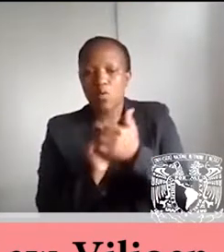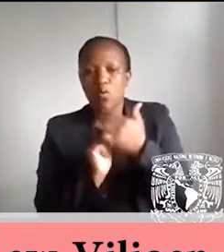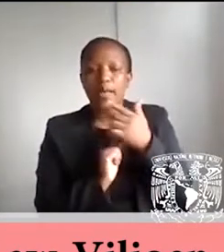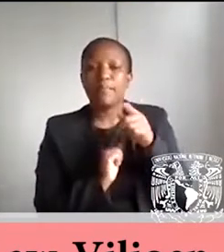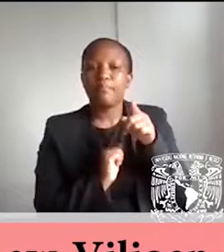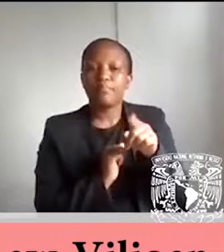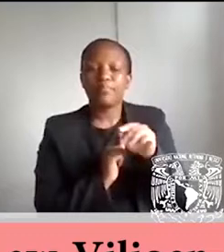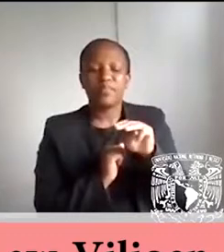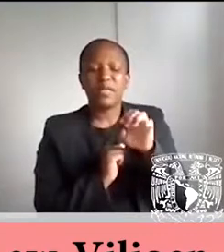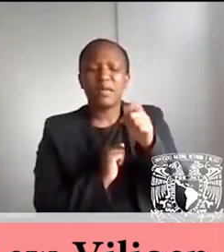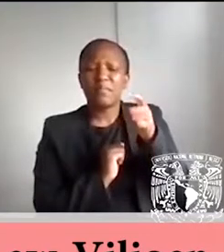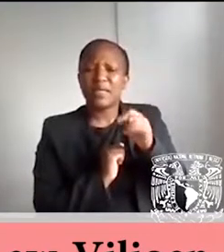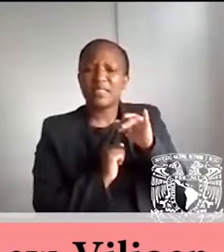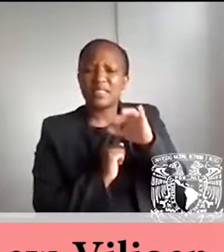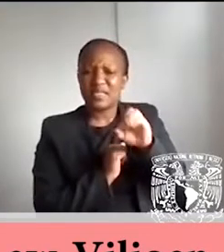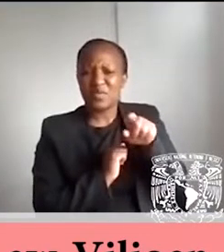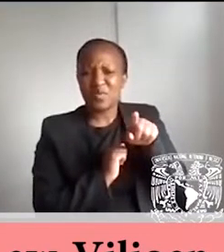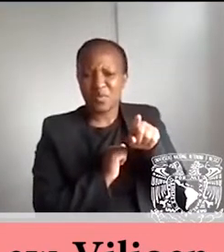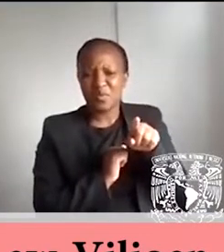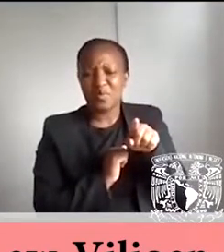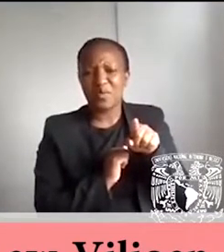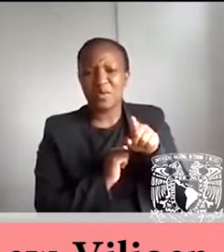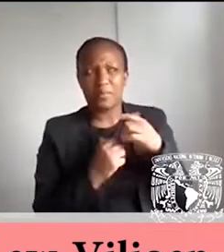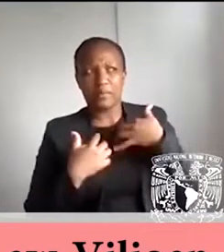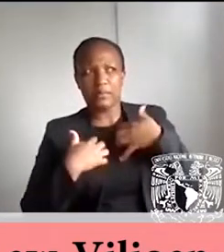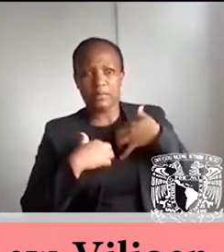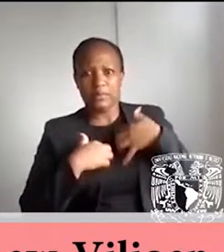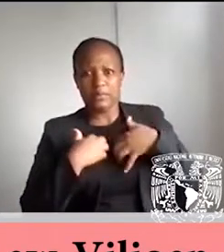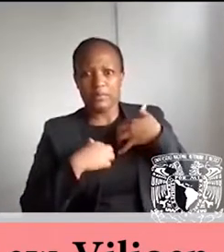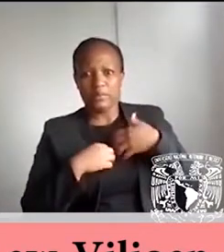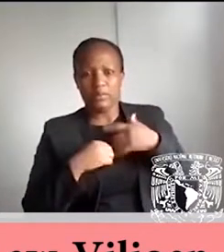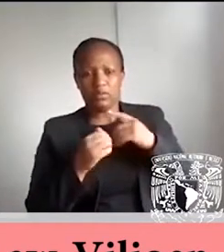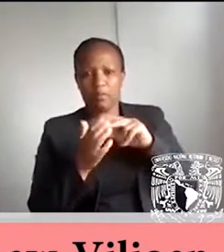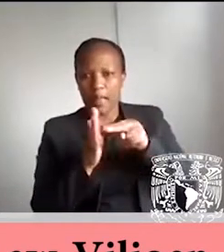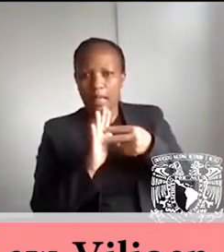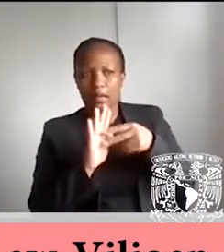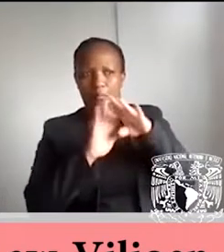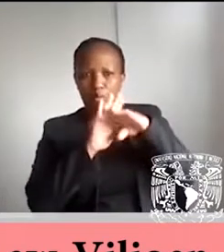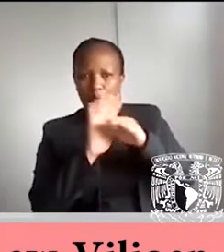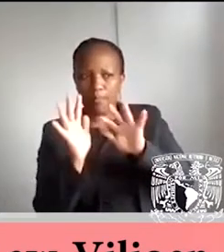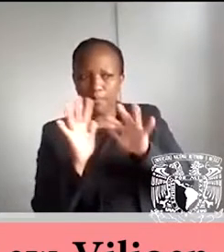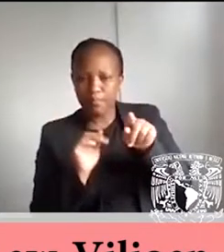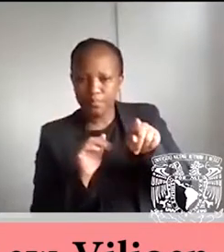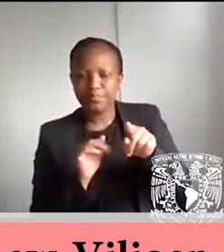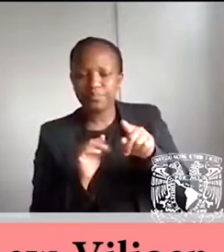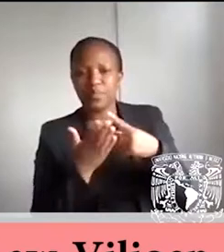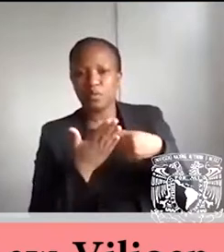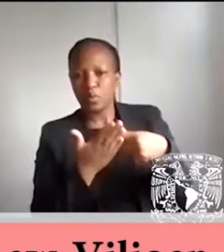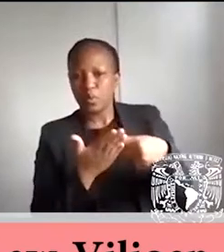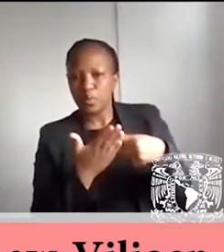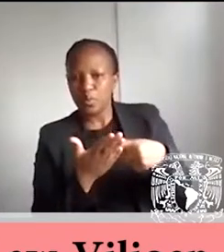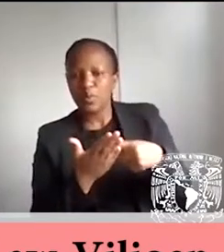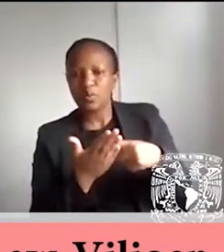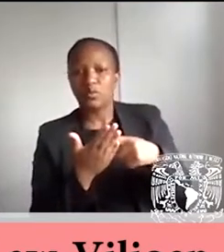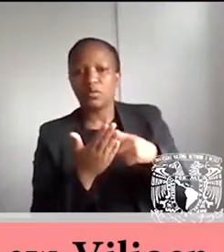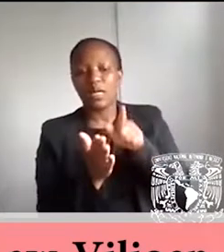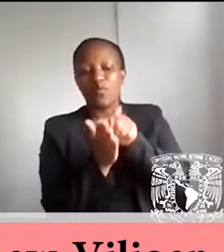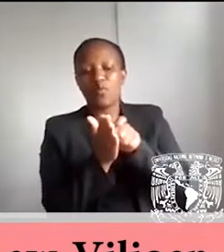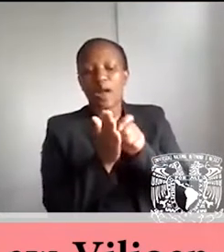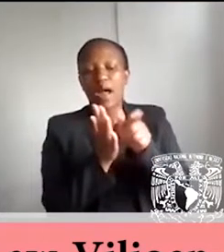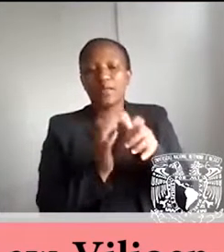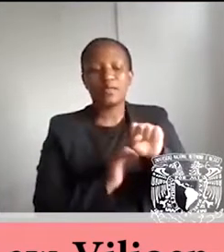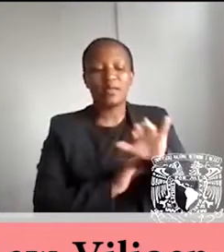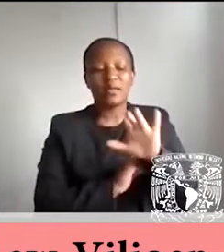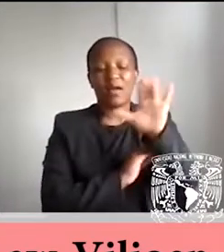It's been very exciting to think through this program, to talk about the writers in South Africa and